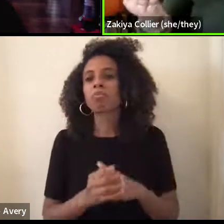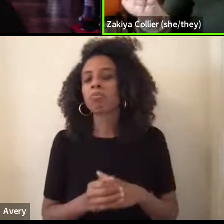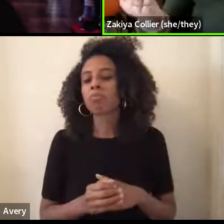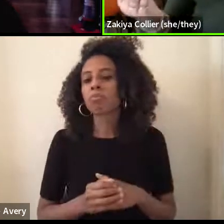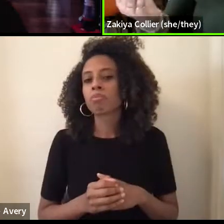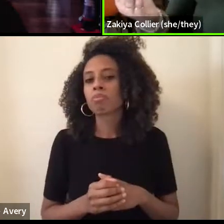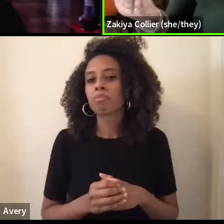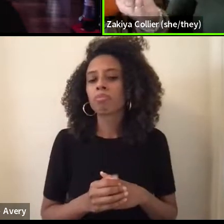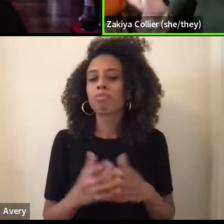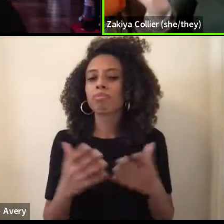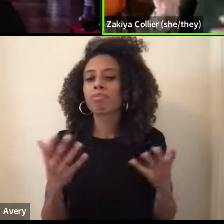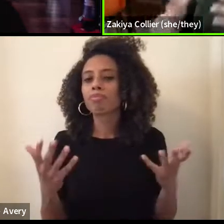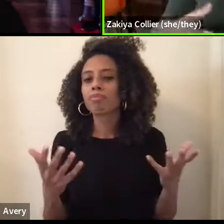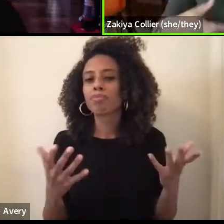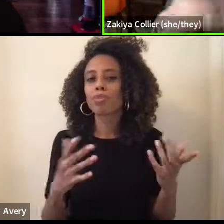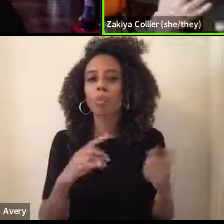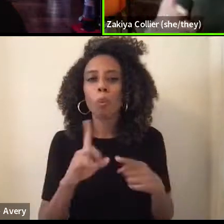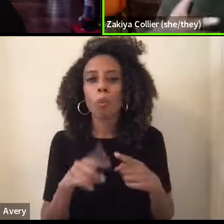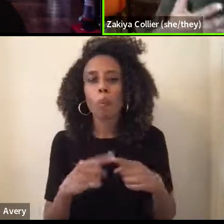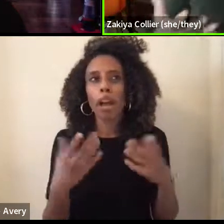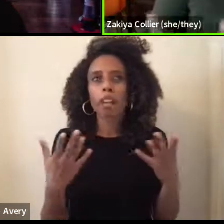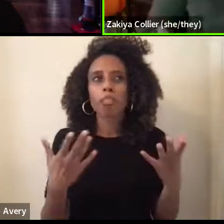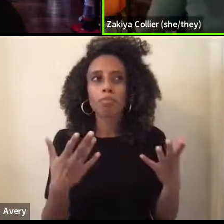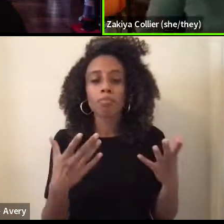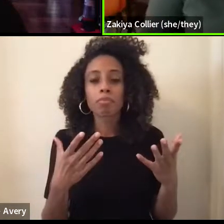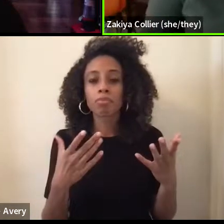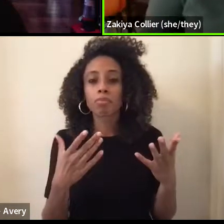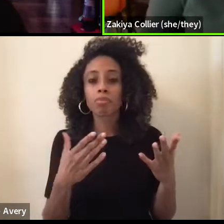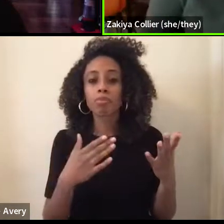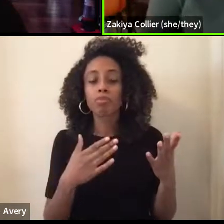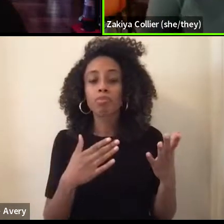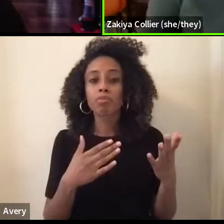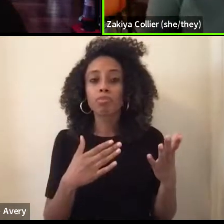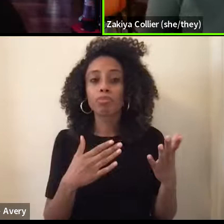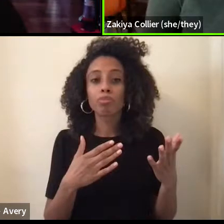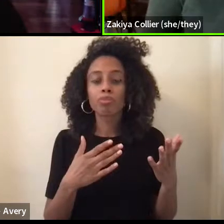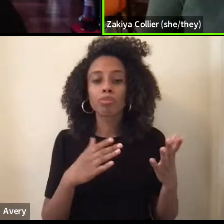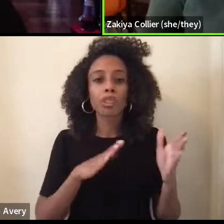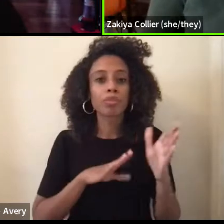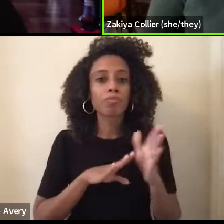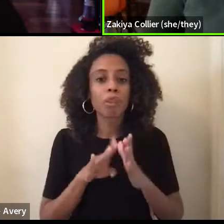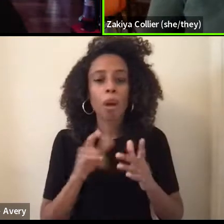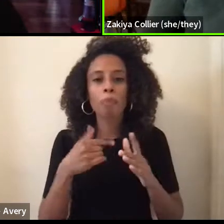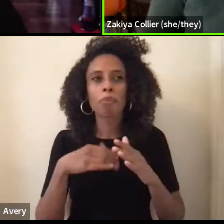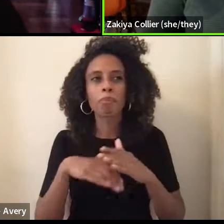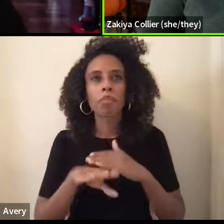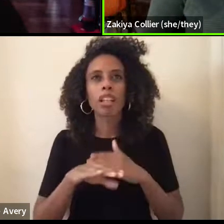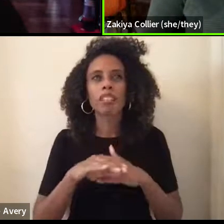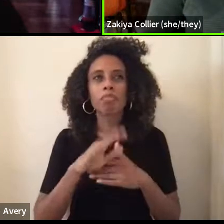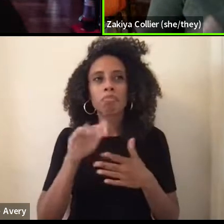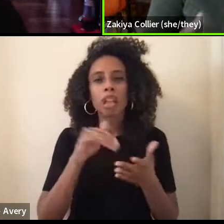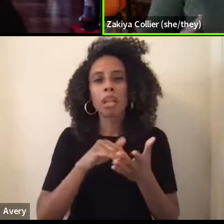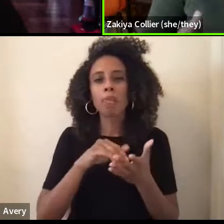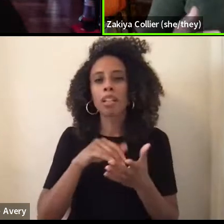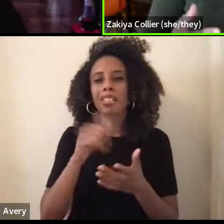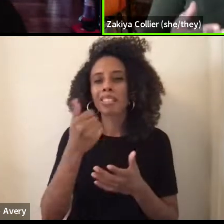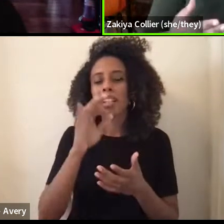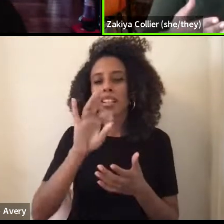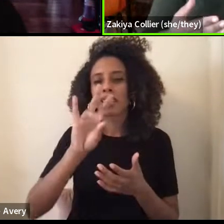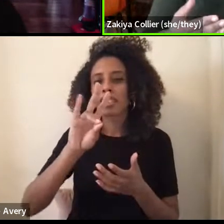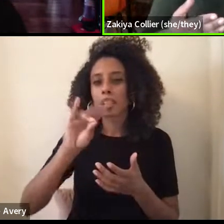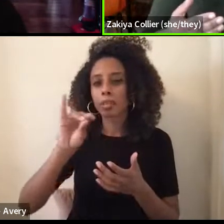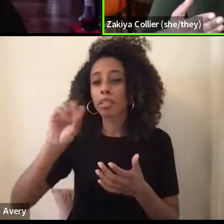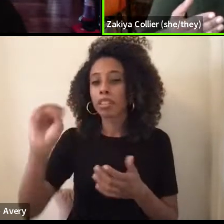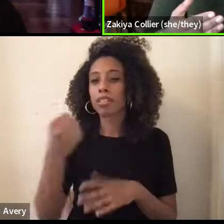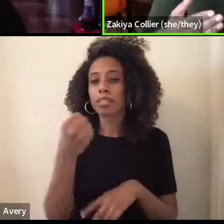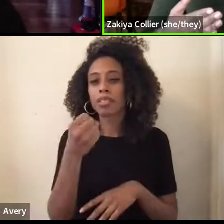uh, sort of was developed in the mid seventies, um, it was a way to